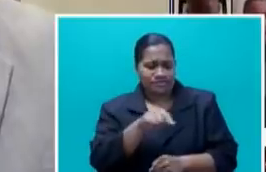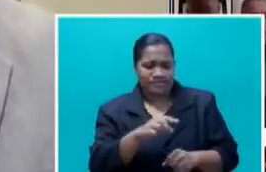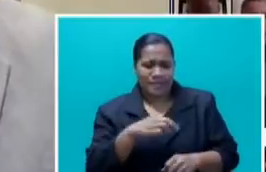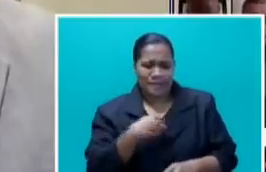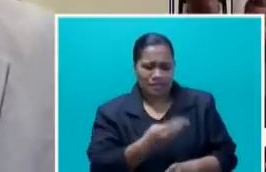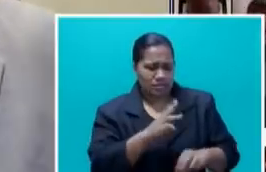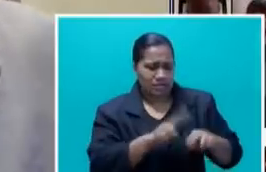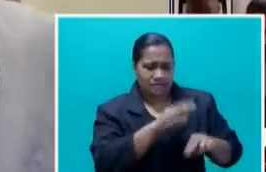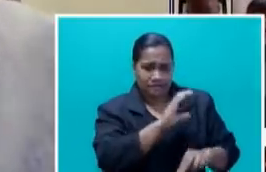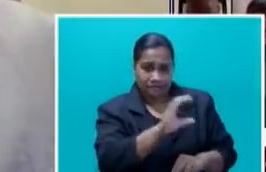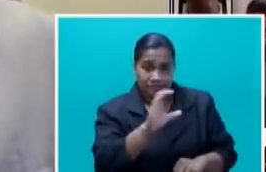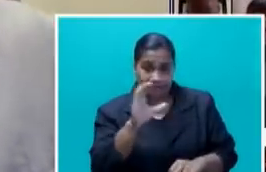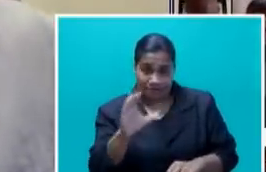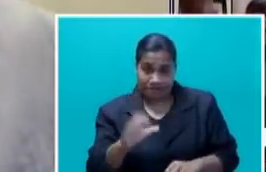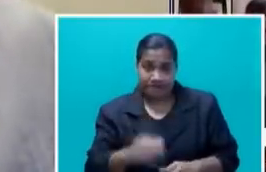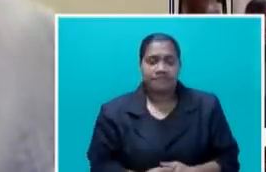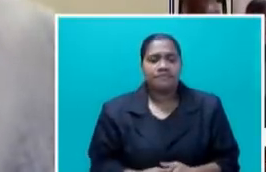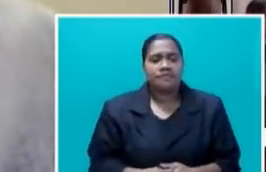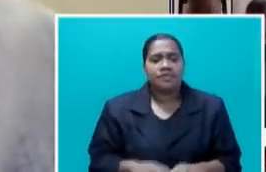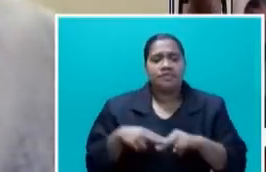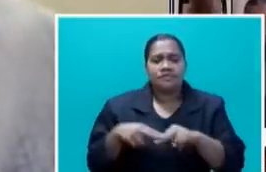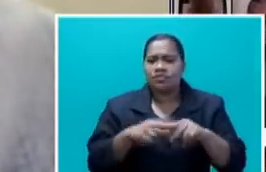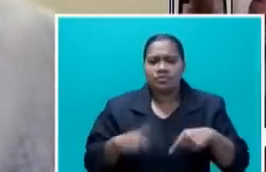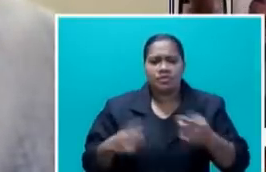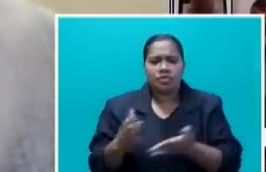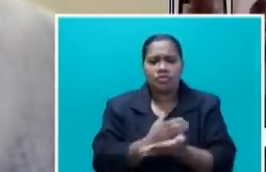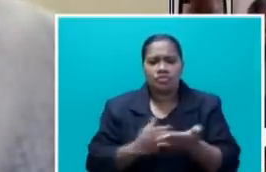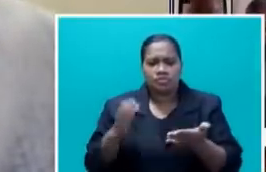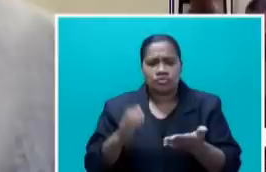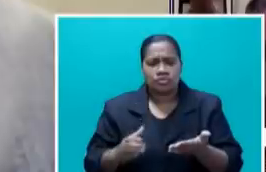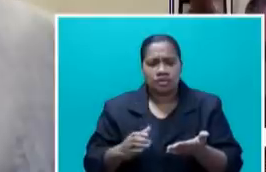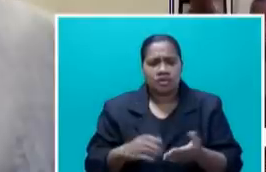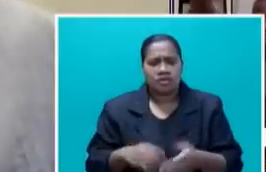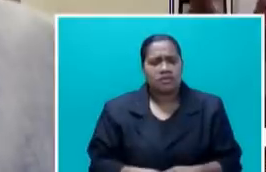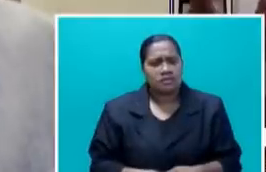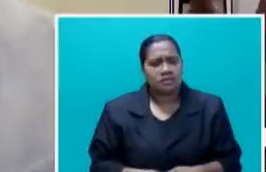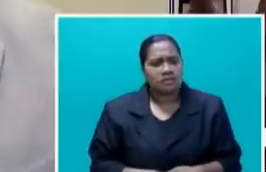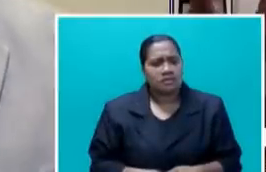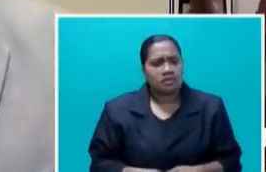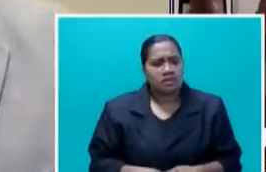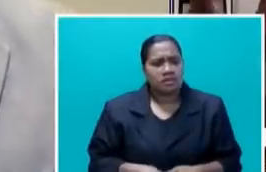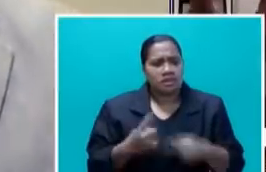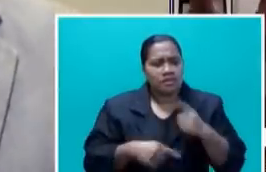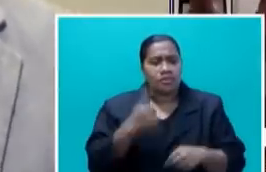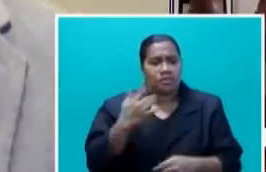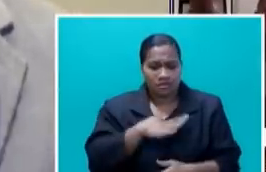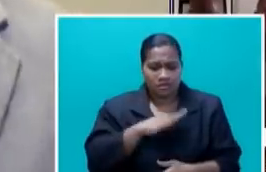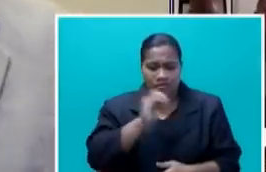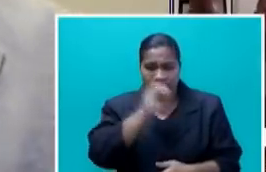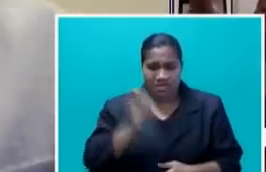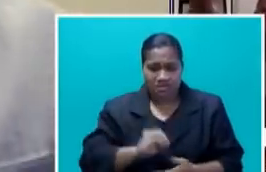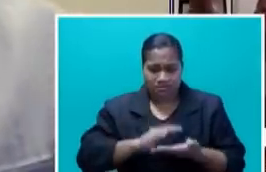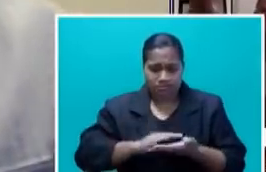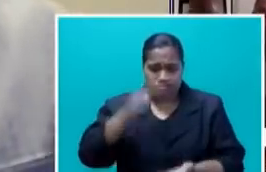Competition and Consumer Commission, seeking a 100% rise in cost of the processed sugar?